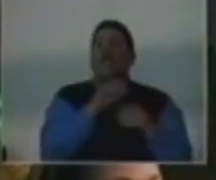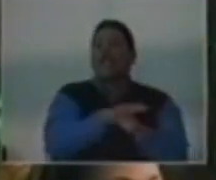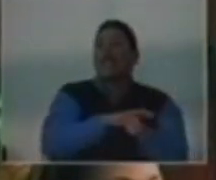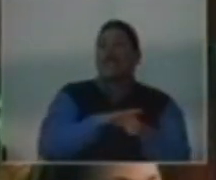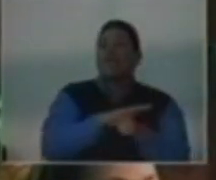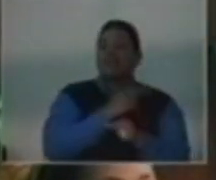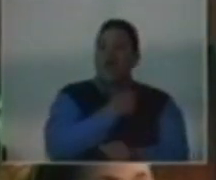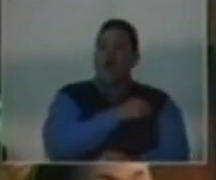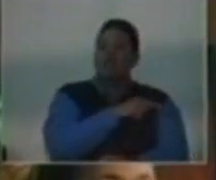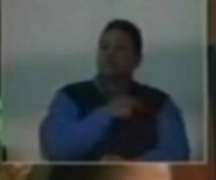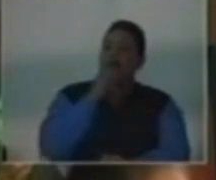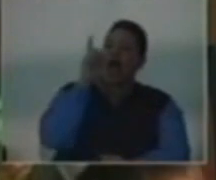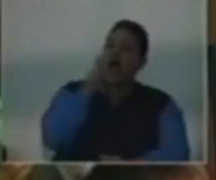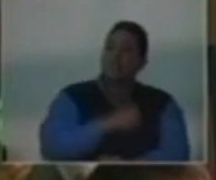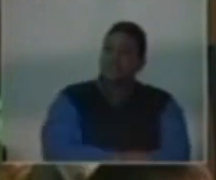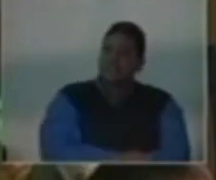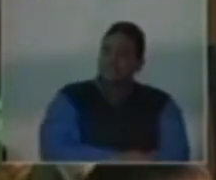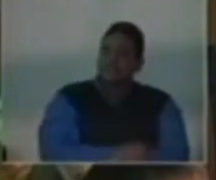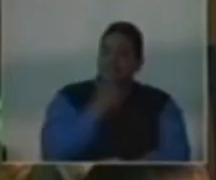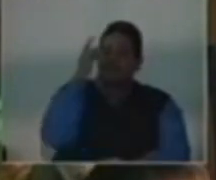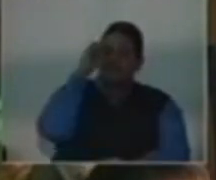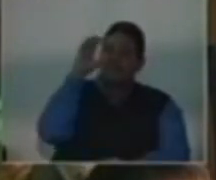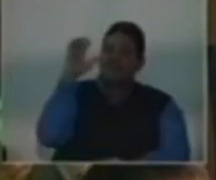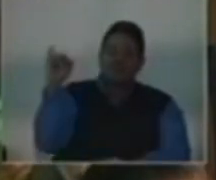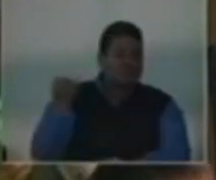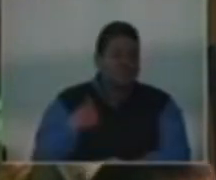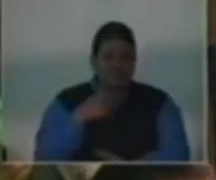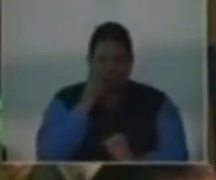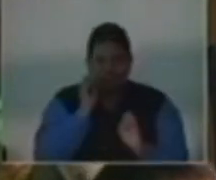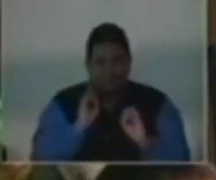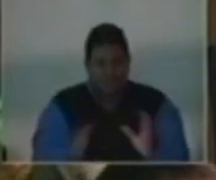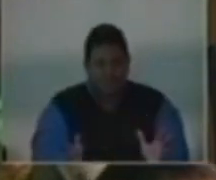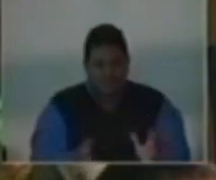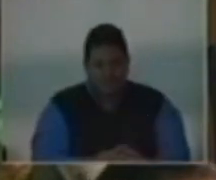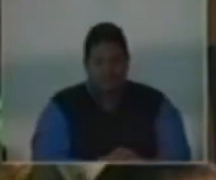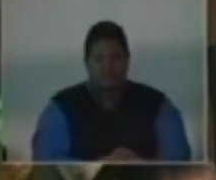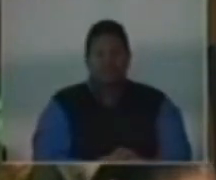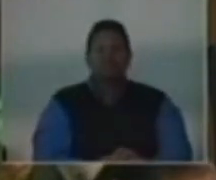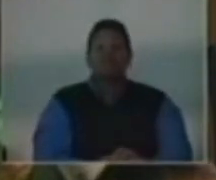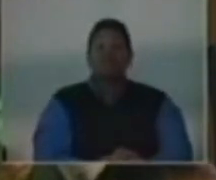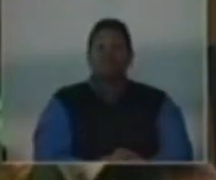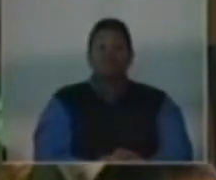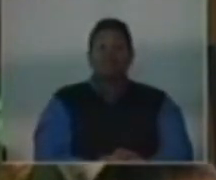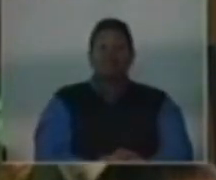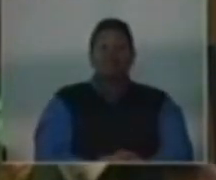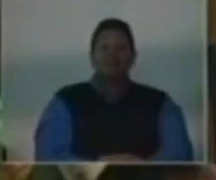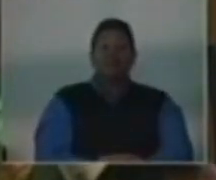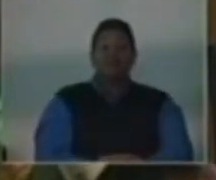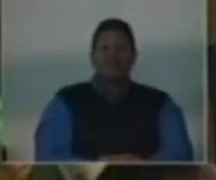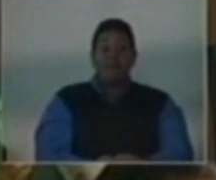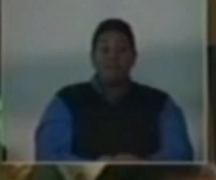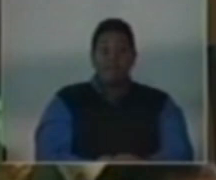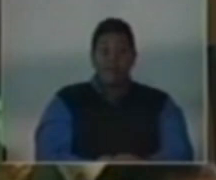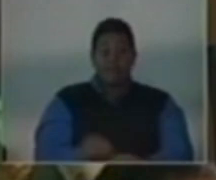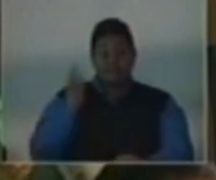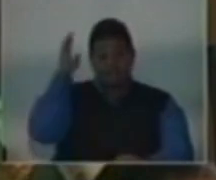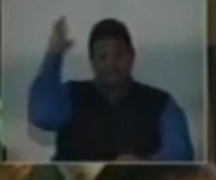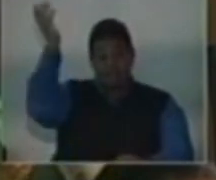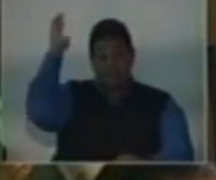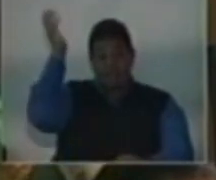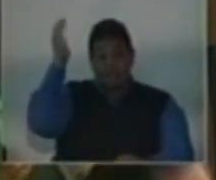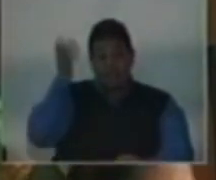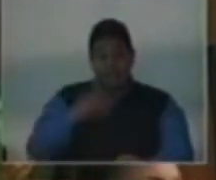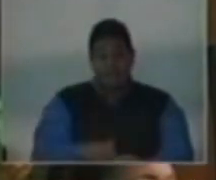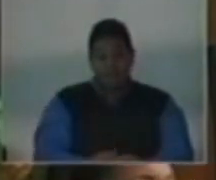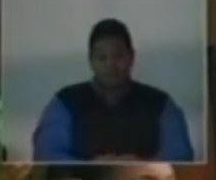asking for CCJ. I think, Mr. Speaker, that this is